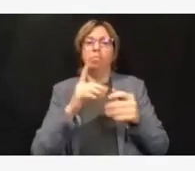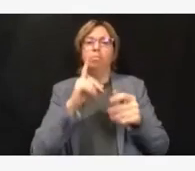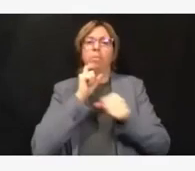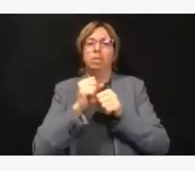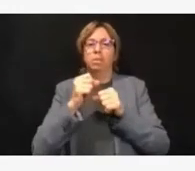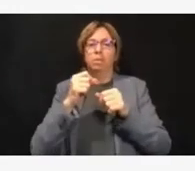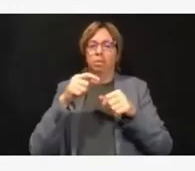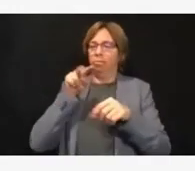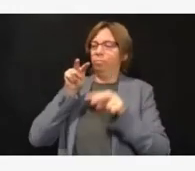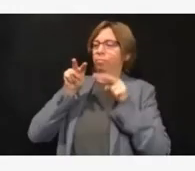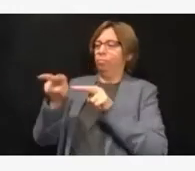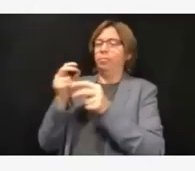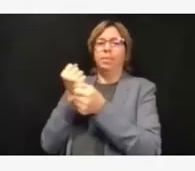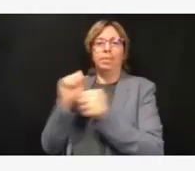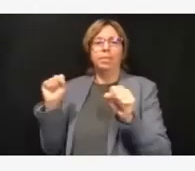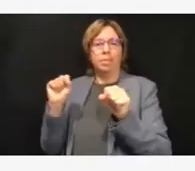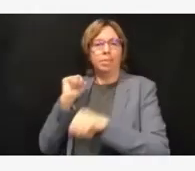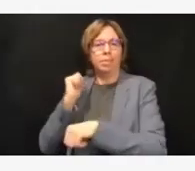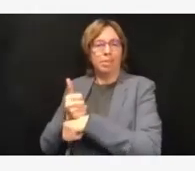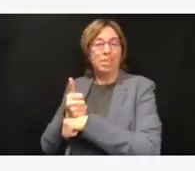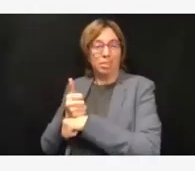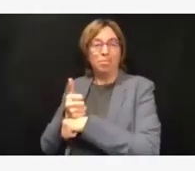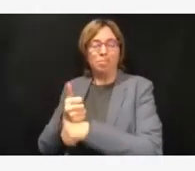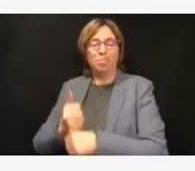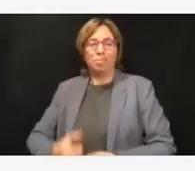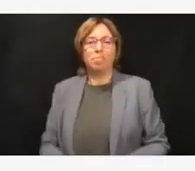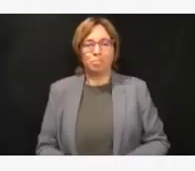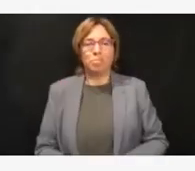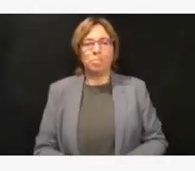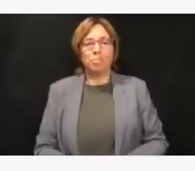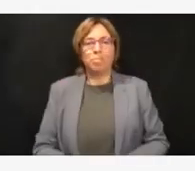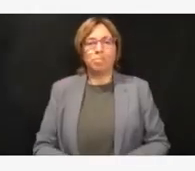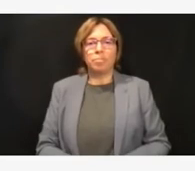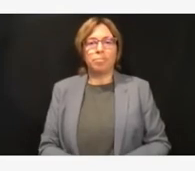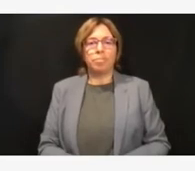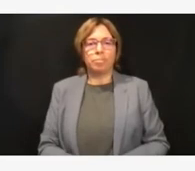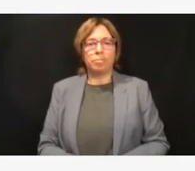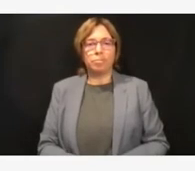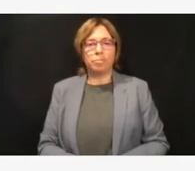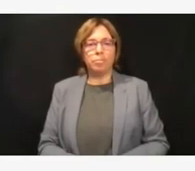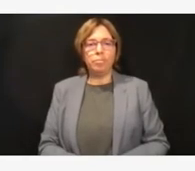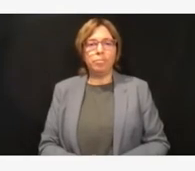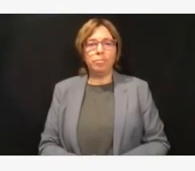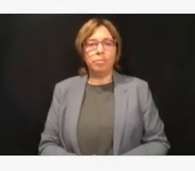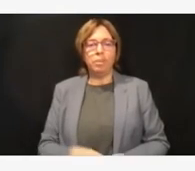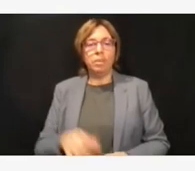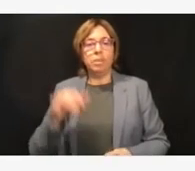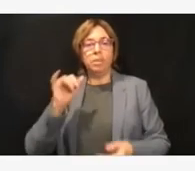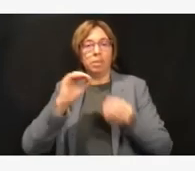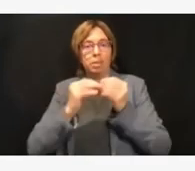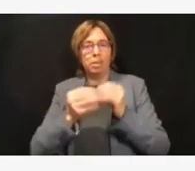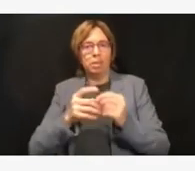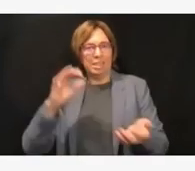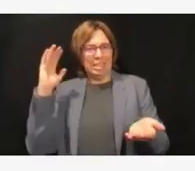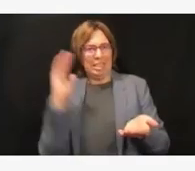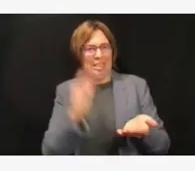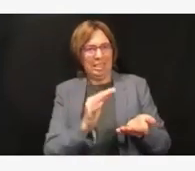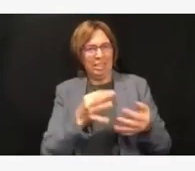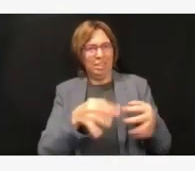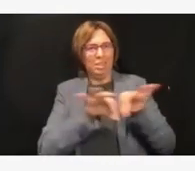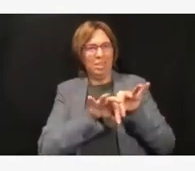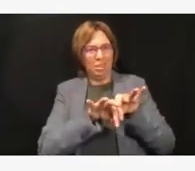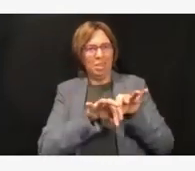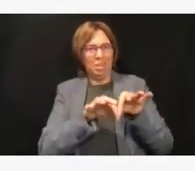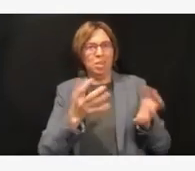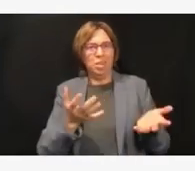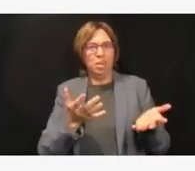to things that can mitigate the next surge, like knowing who in the immediate